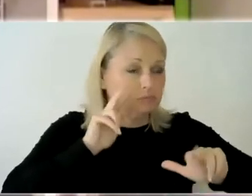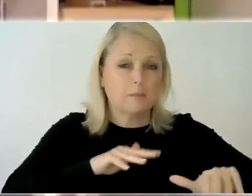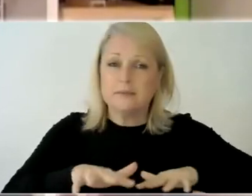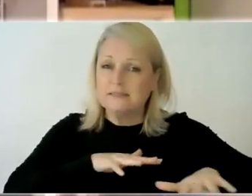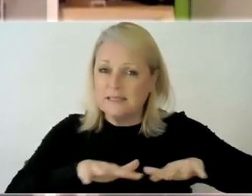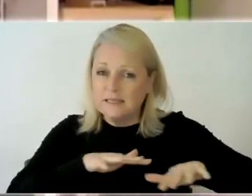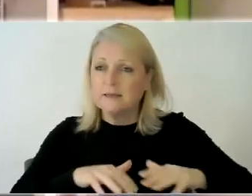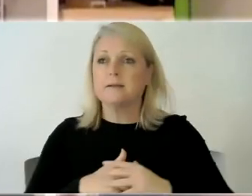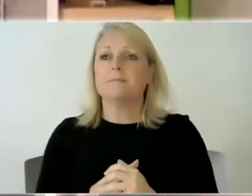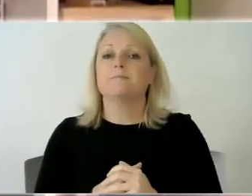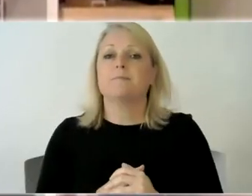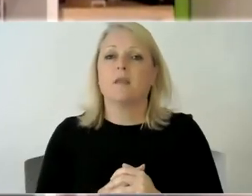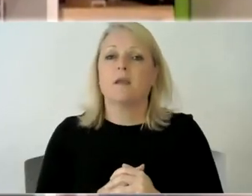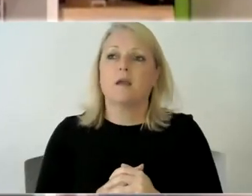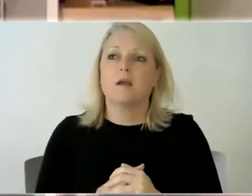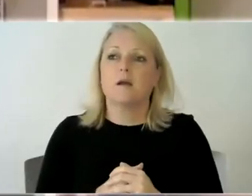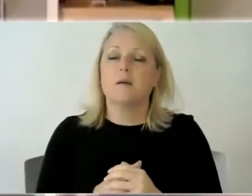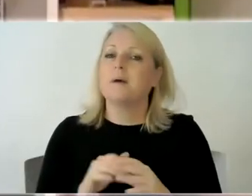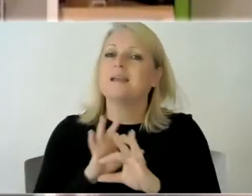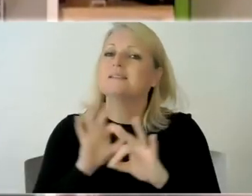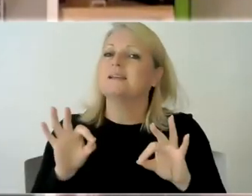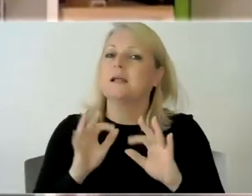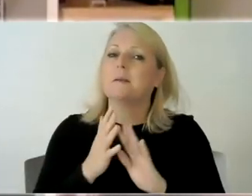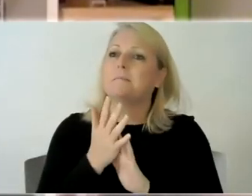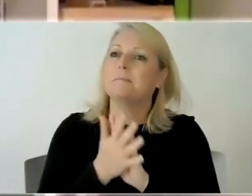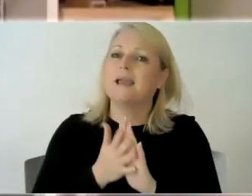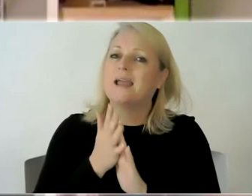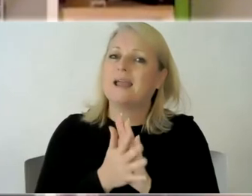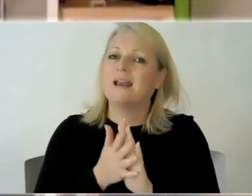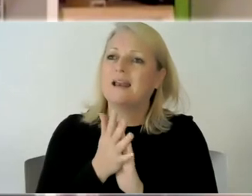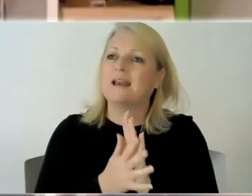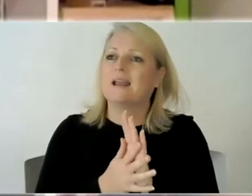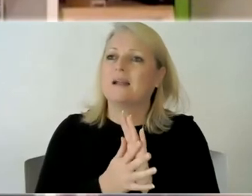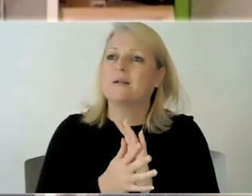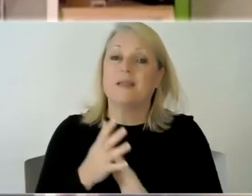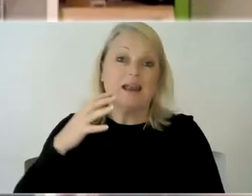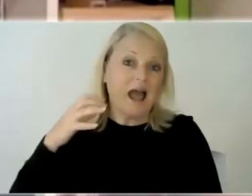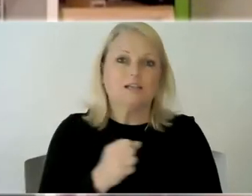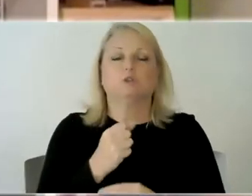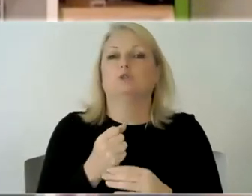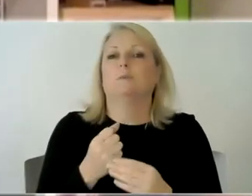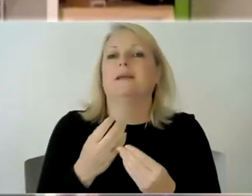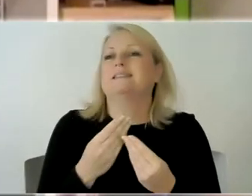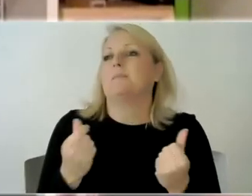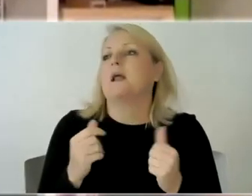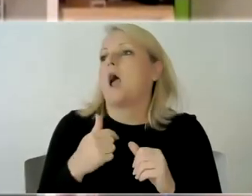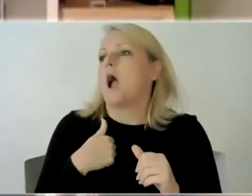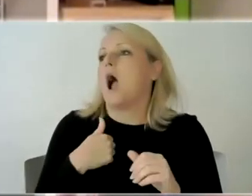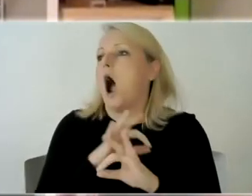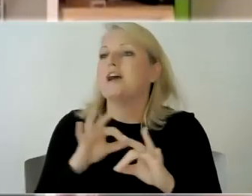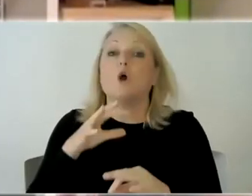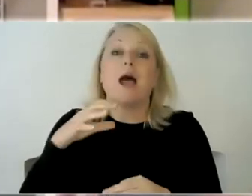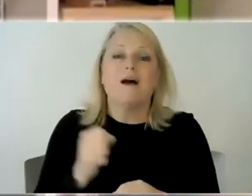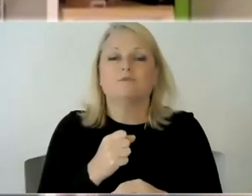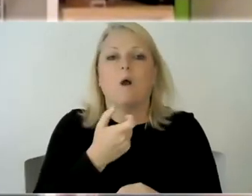it doesn't always mean it has to be something that you know i don't have to have six hours